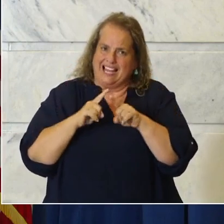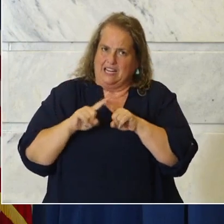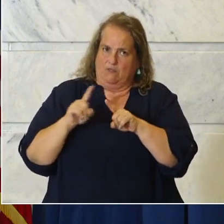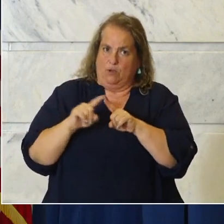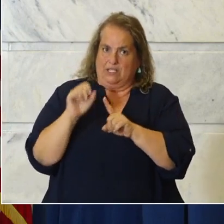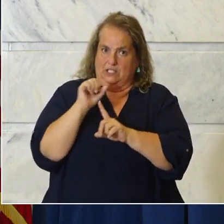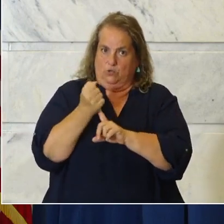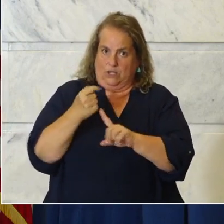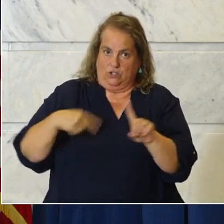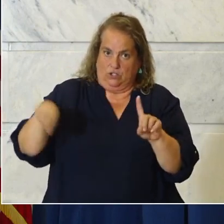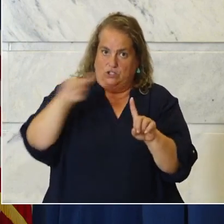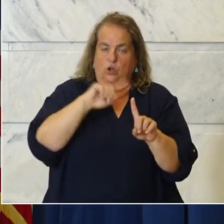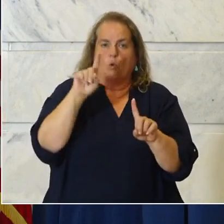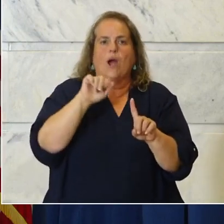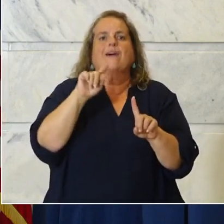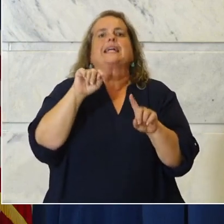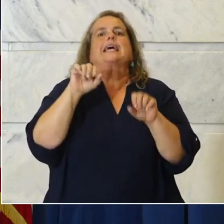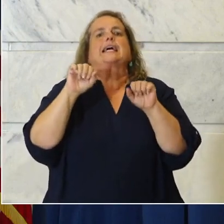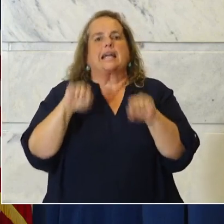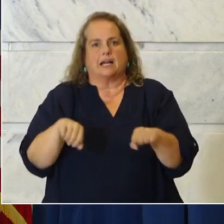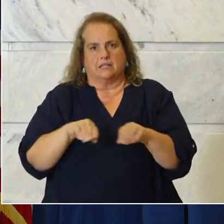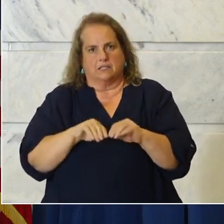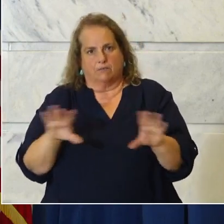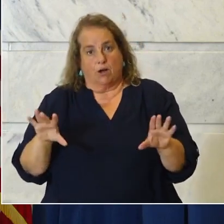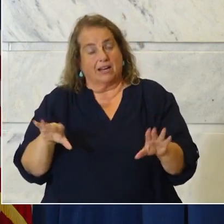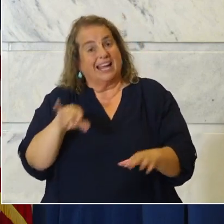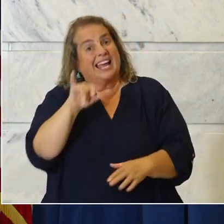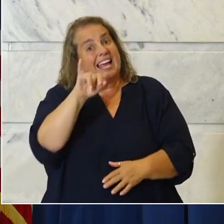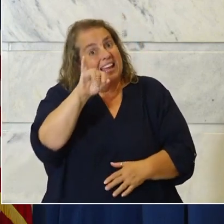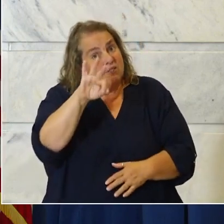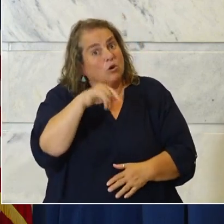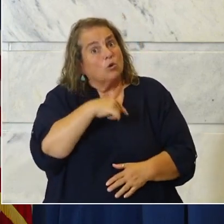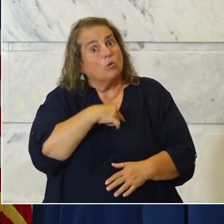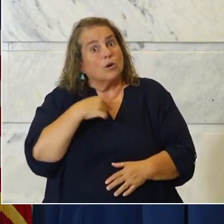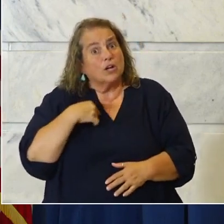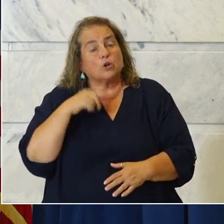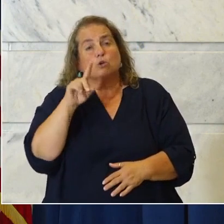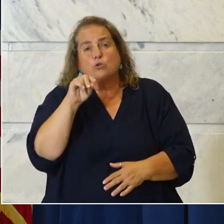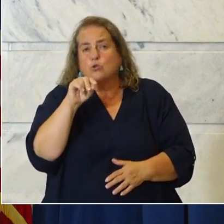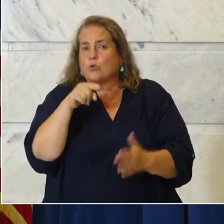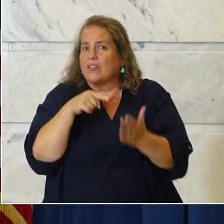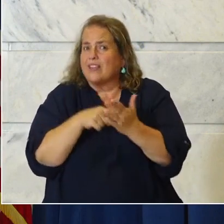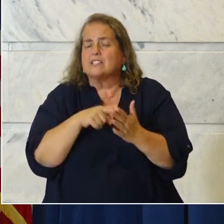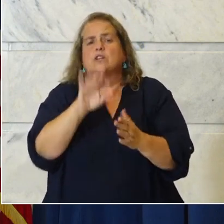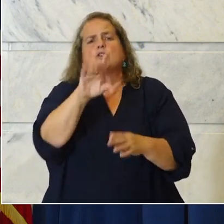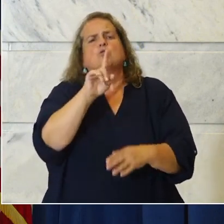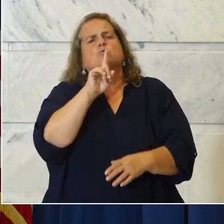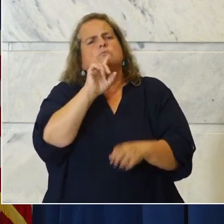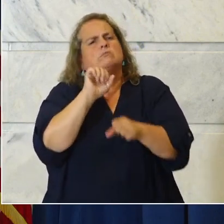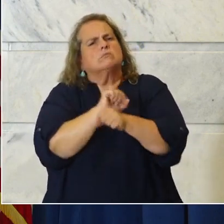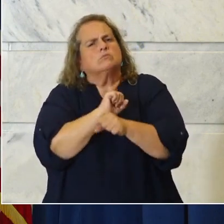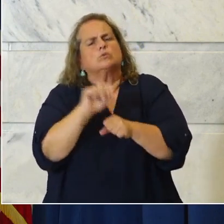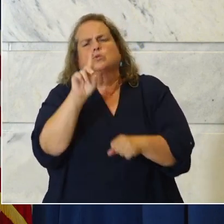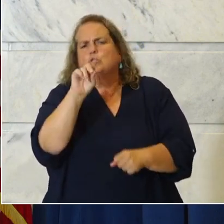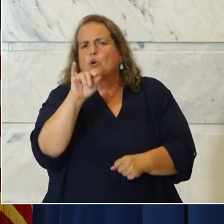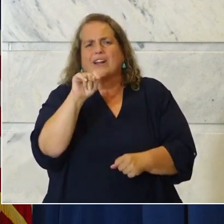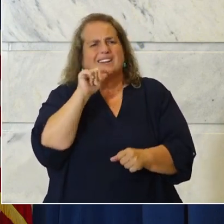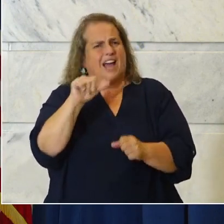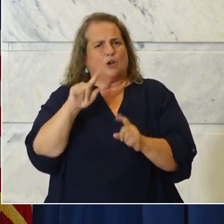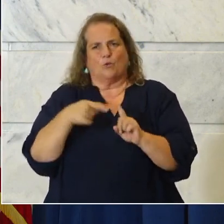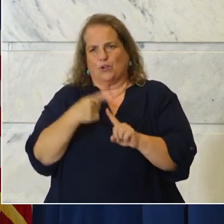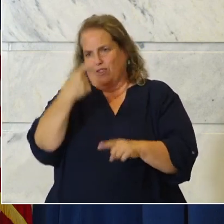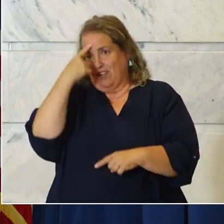where it can spread. If we do this and if we really do it, not just when we think other people are watching.